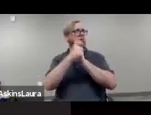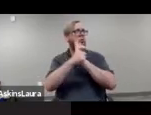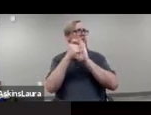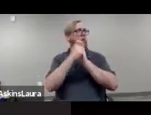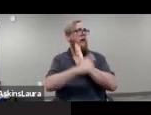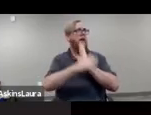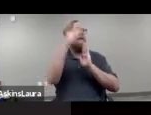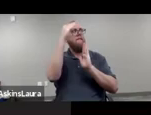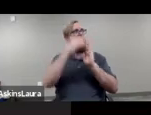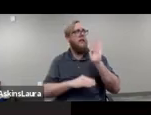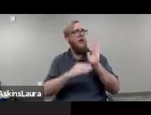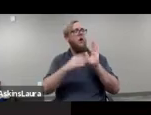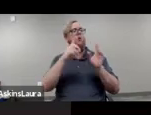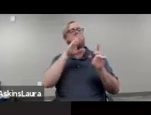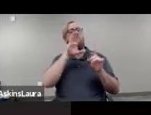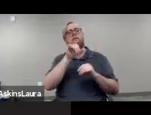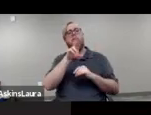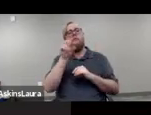fill out the census material?